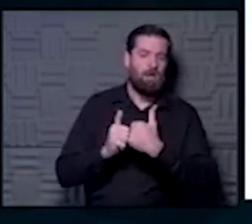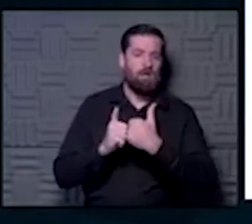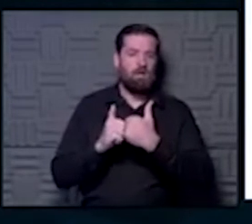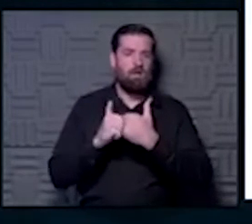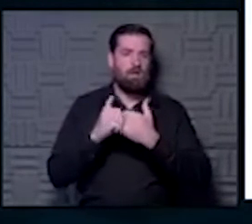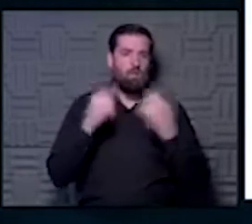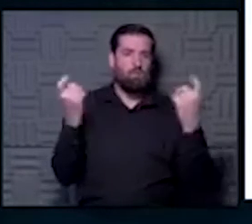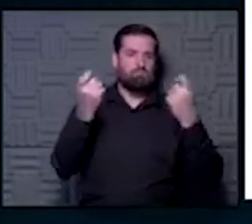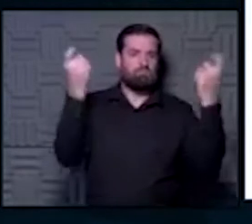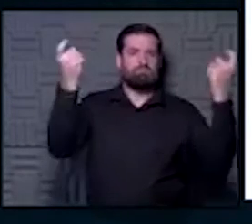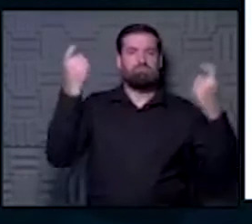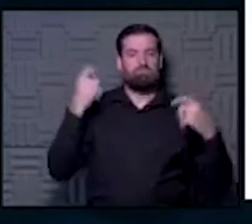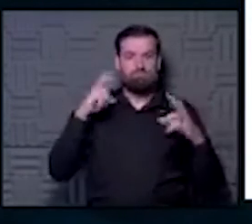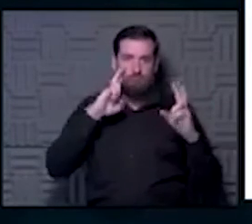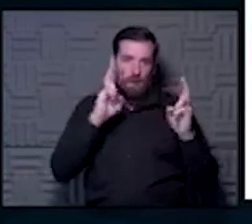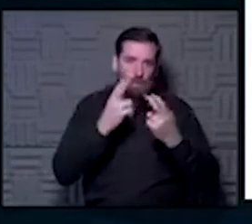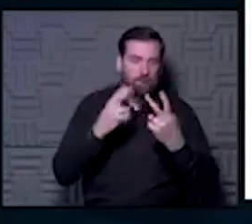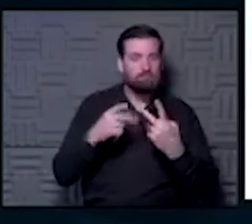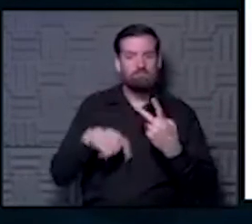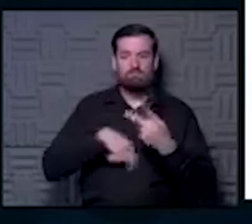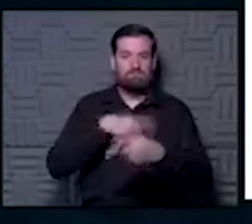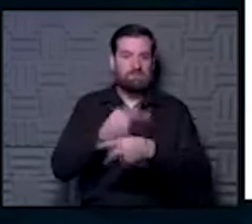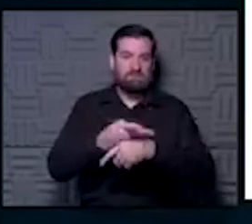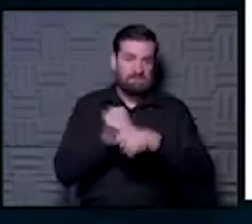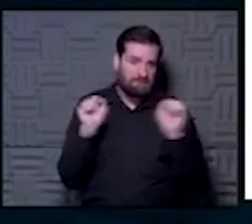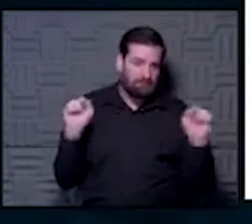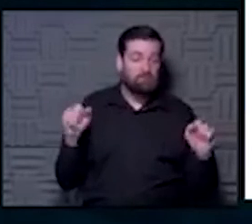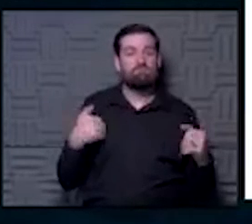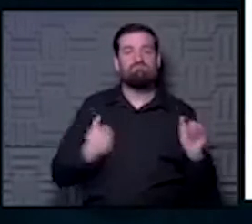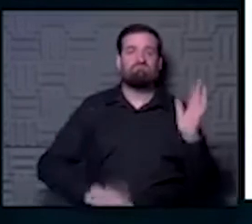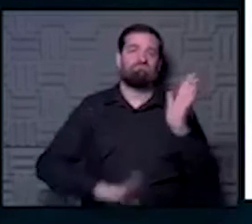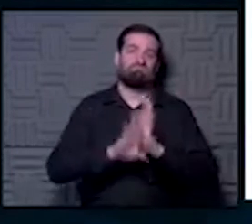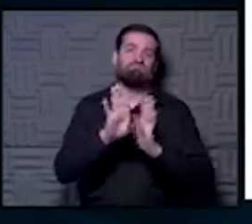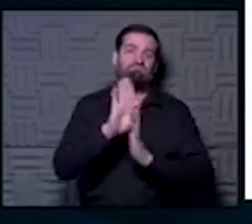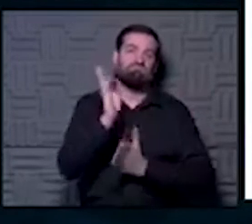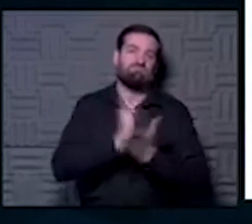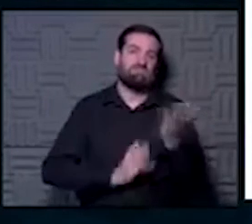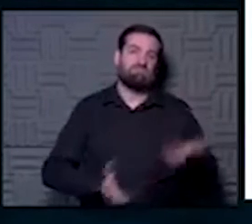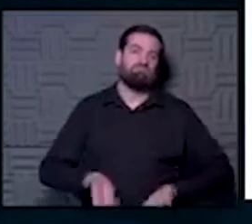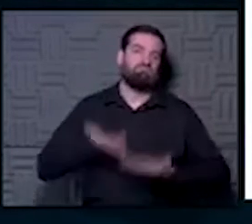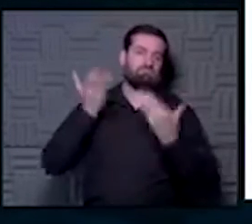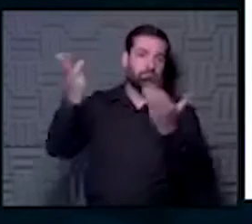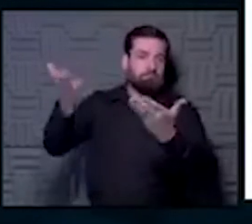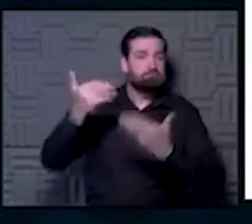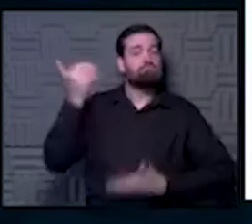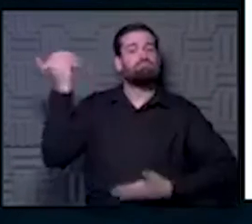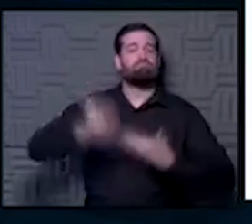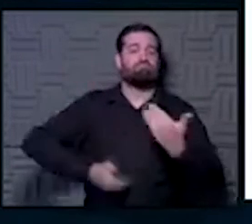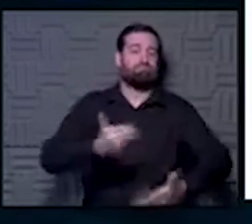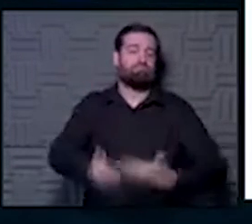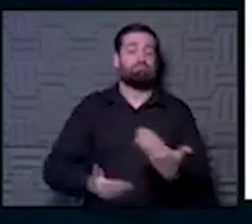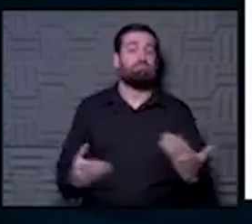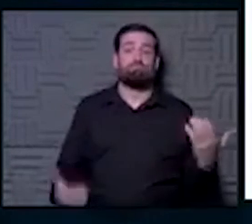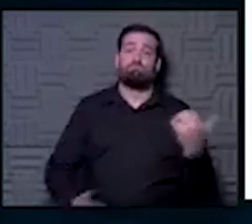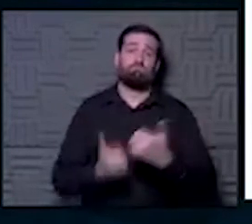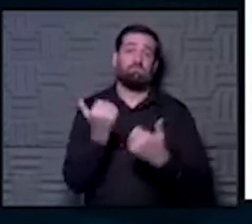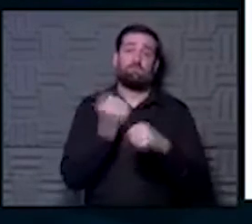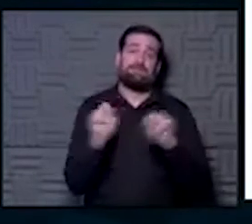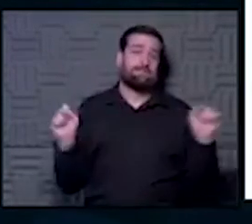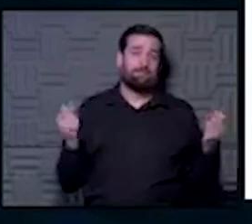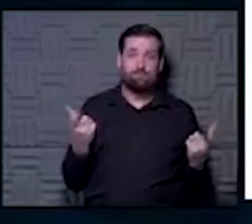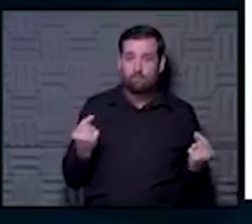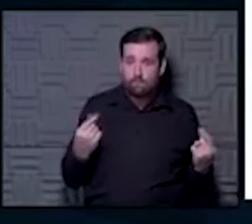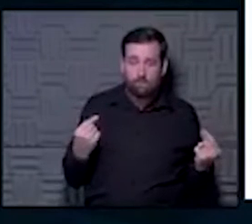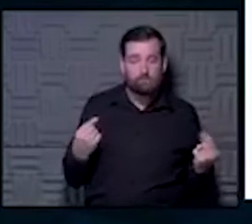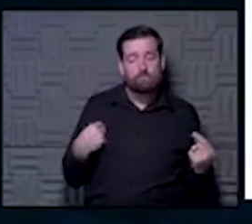but stay safe. So we have developed some guidance to help people through that. The safest ways to celebrate are